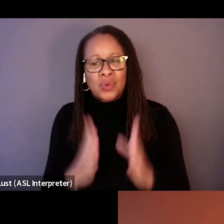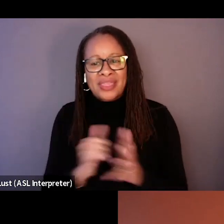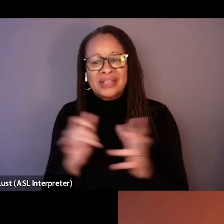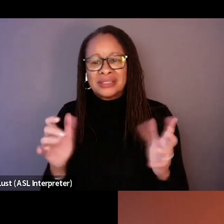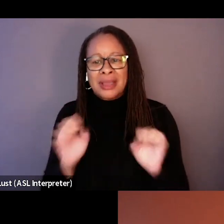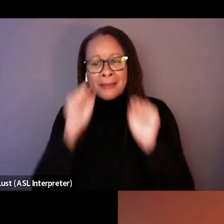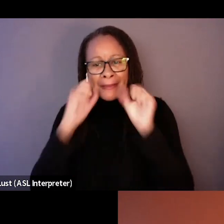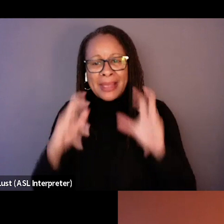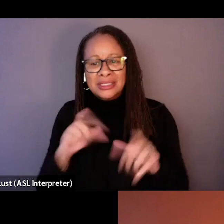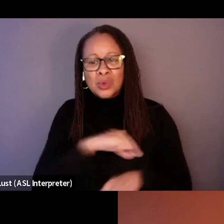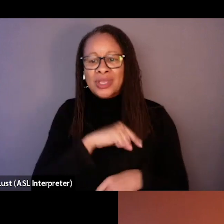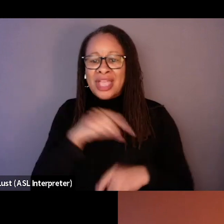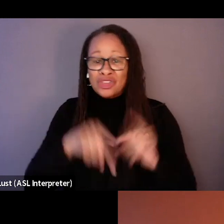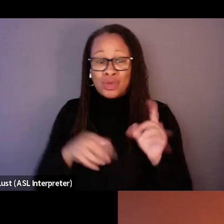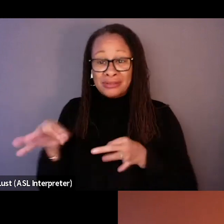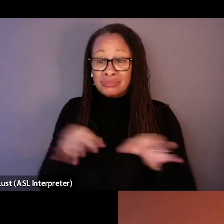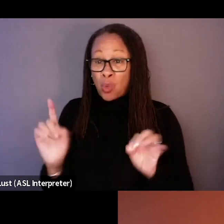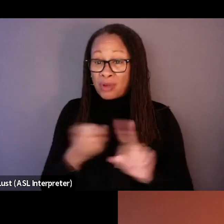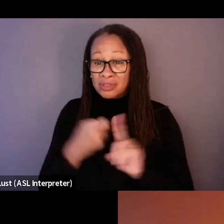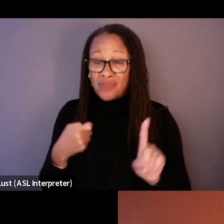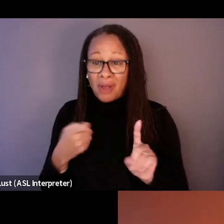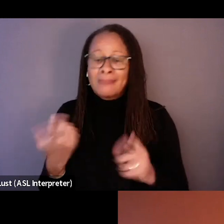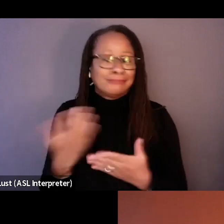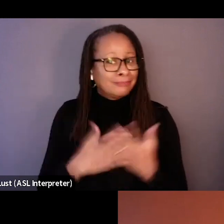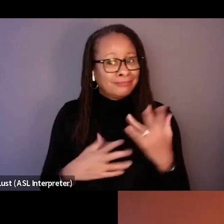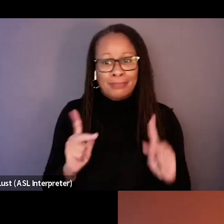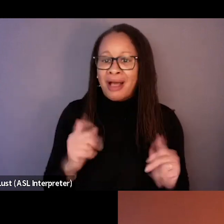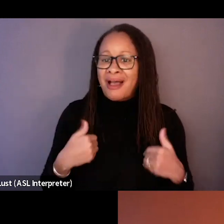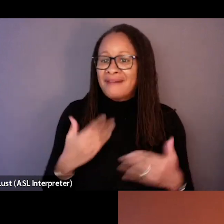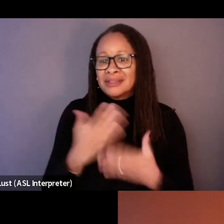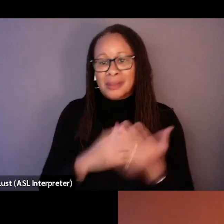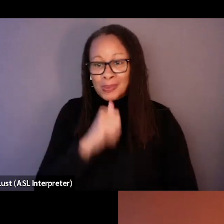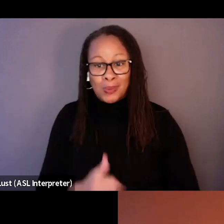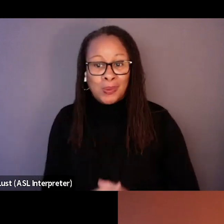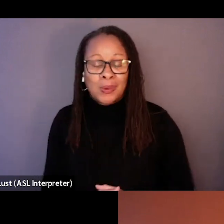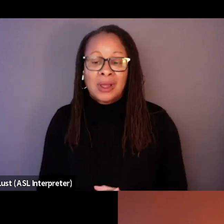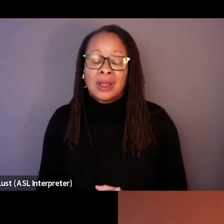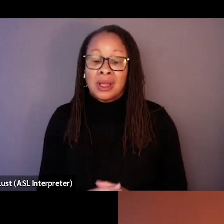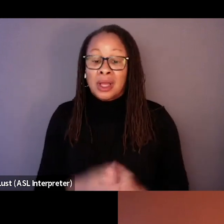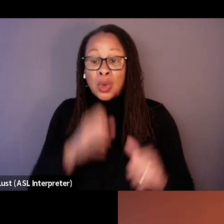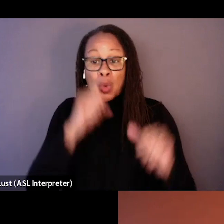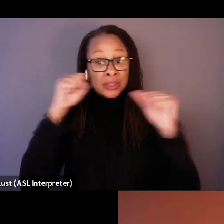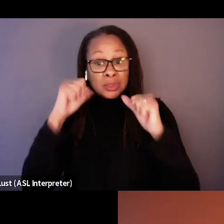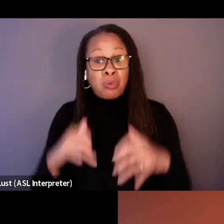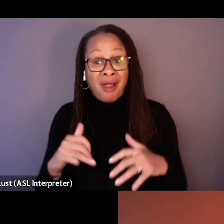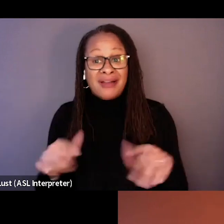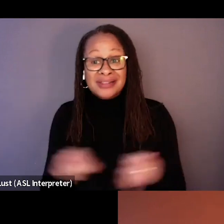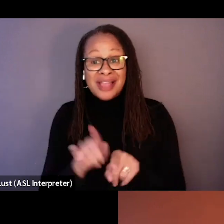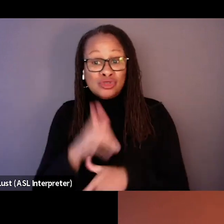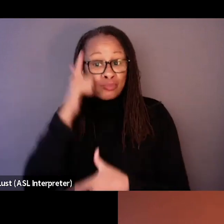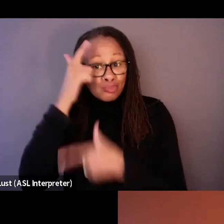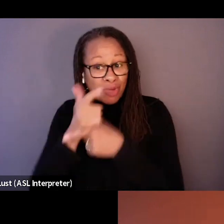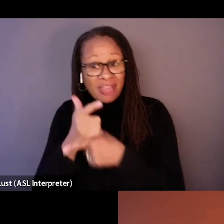quality and one can't define where it comes from, but, um, did it surprise you as, as her brother